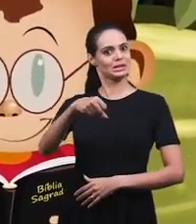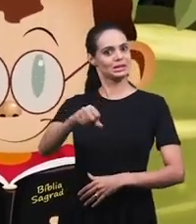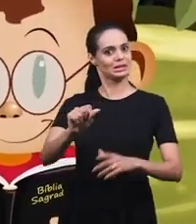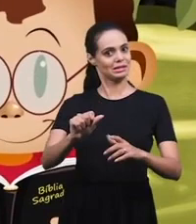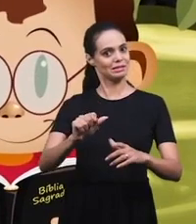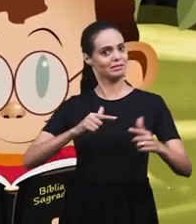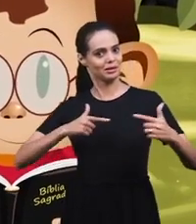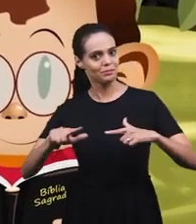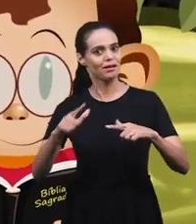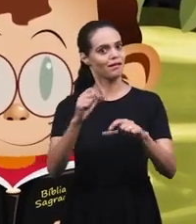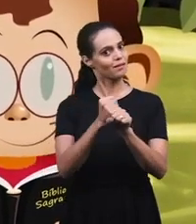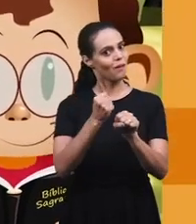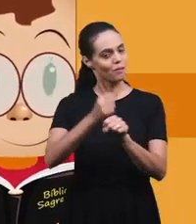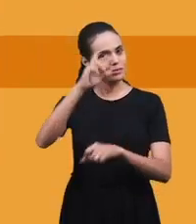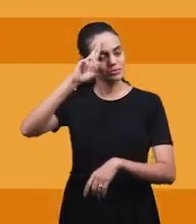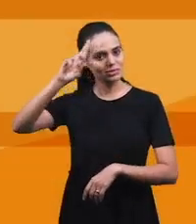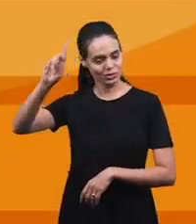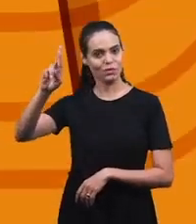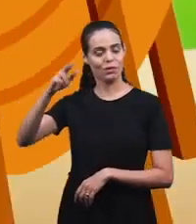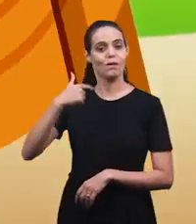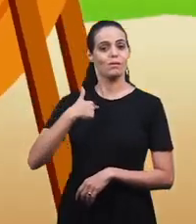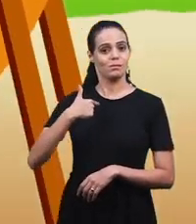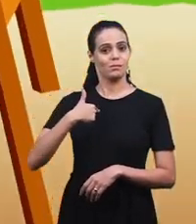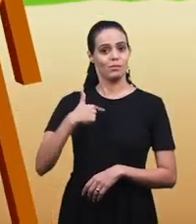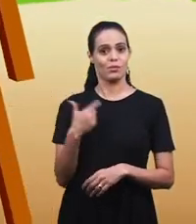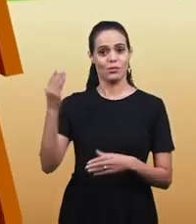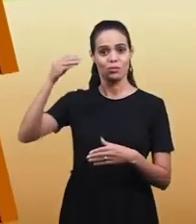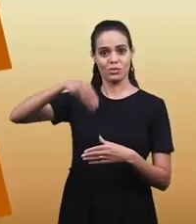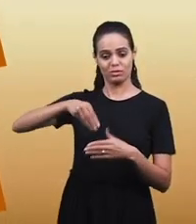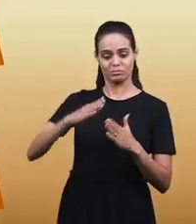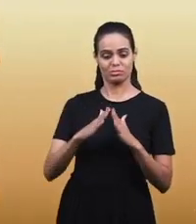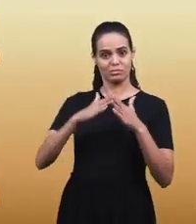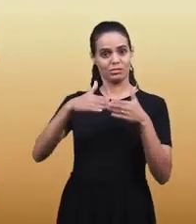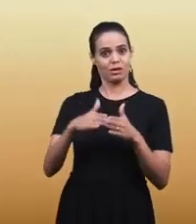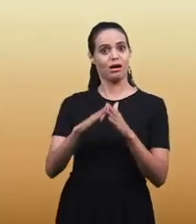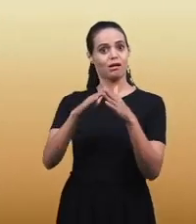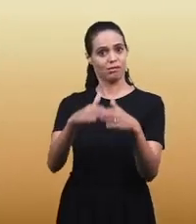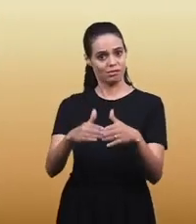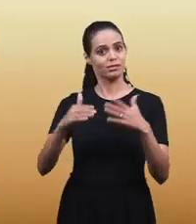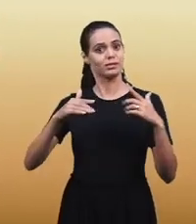He who save Noah butóor the I need to enter.